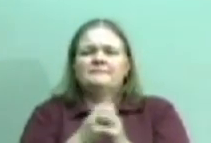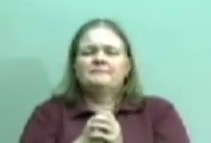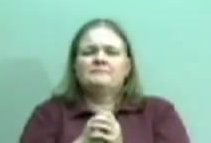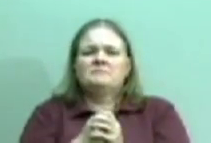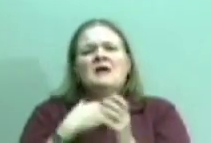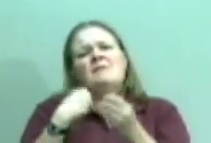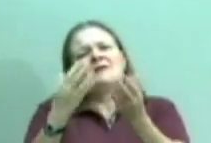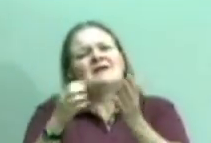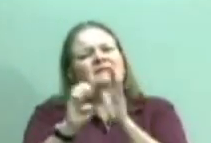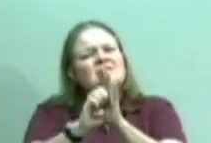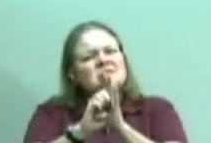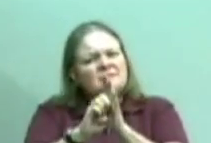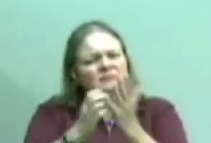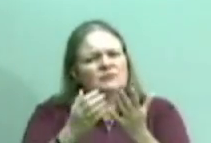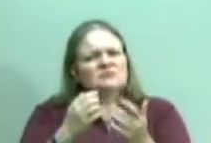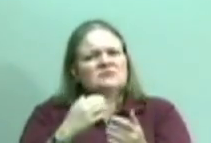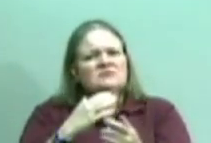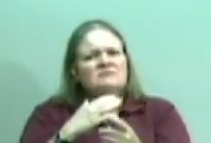times that I've been fooled.